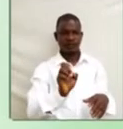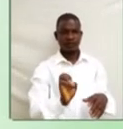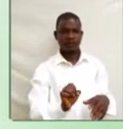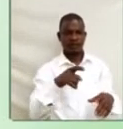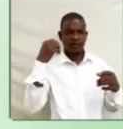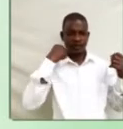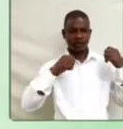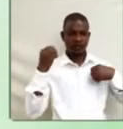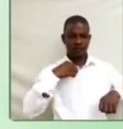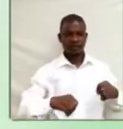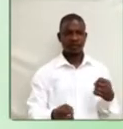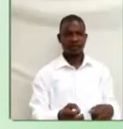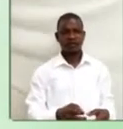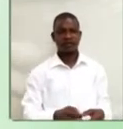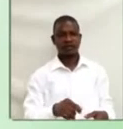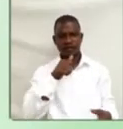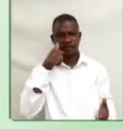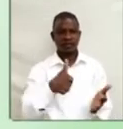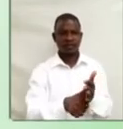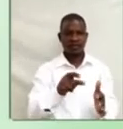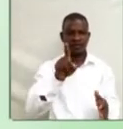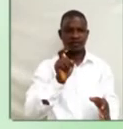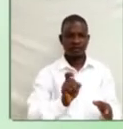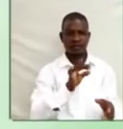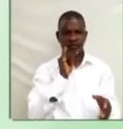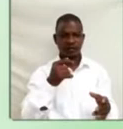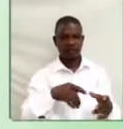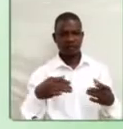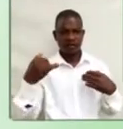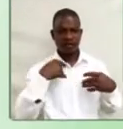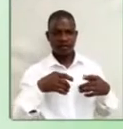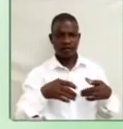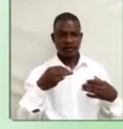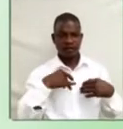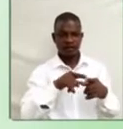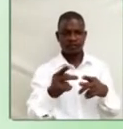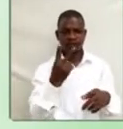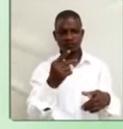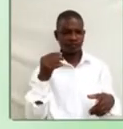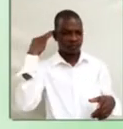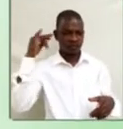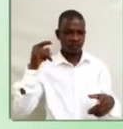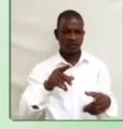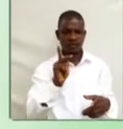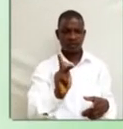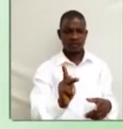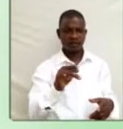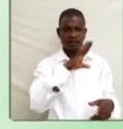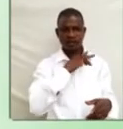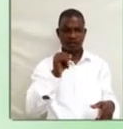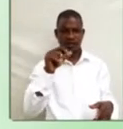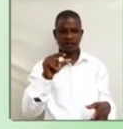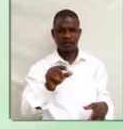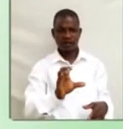Exercise. Letter X here comprises two sounds. K and